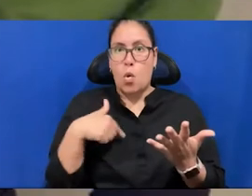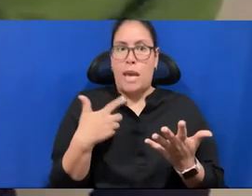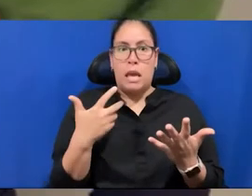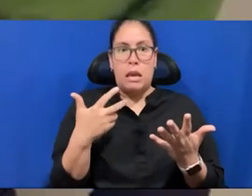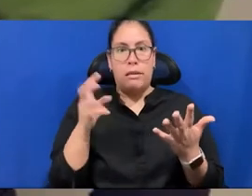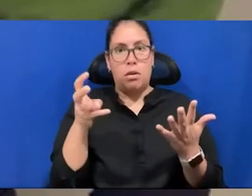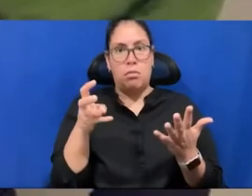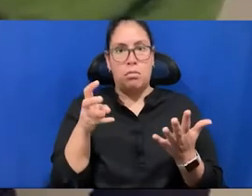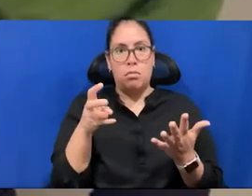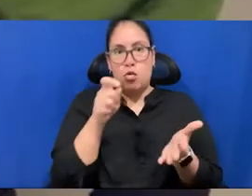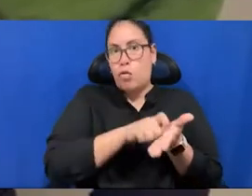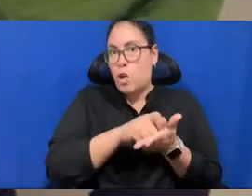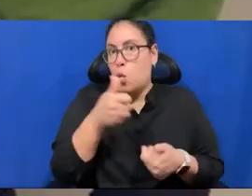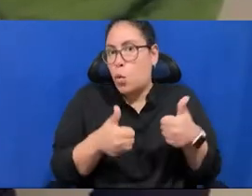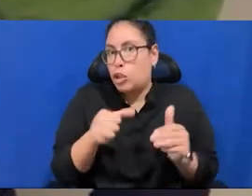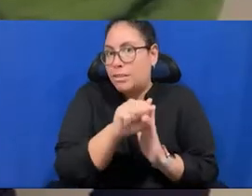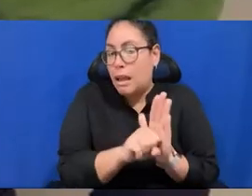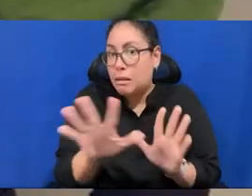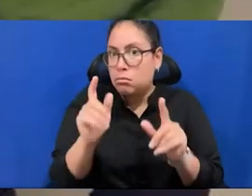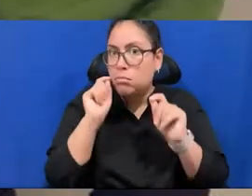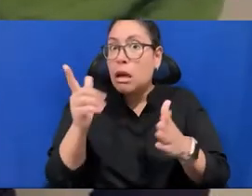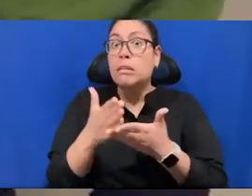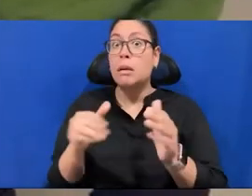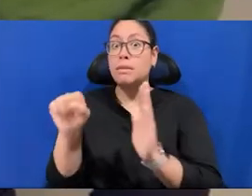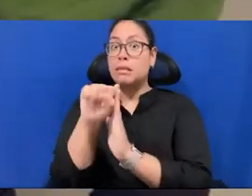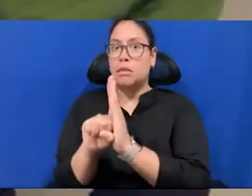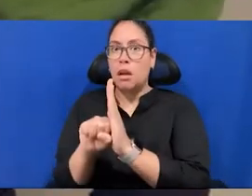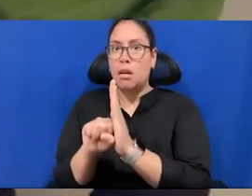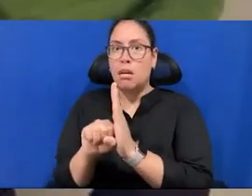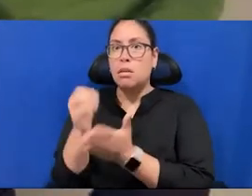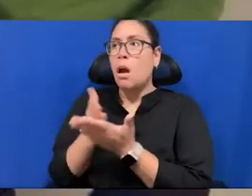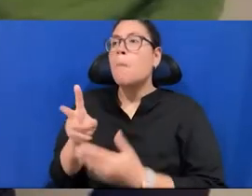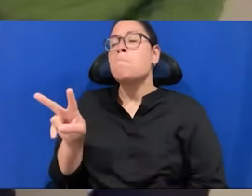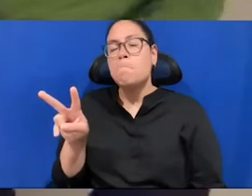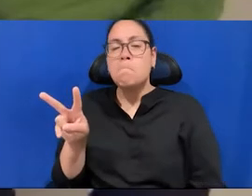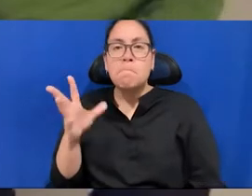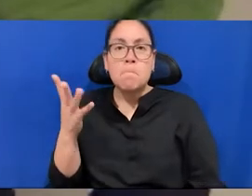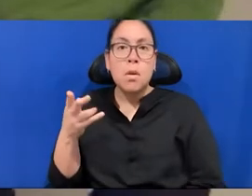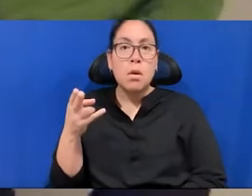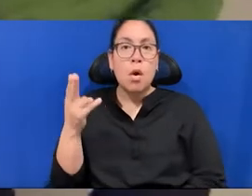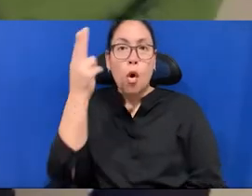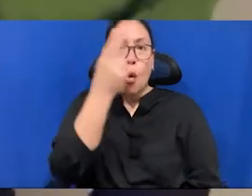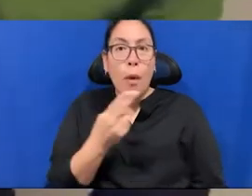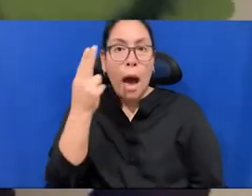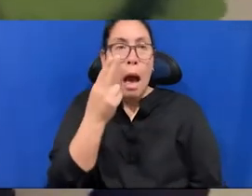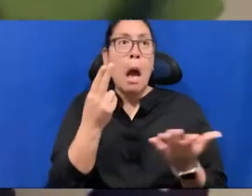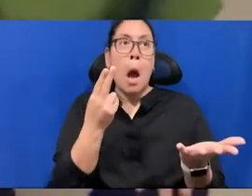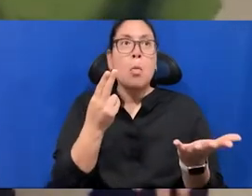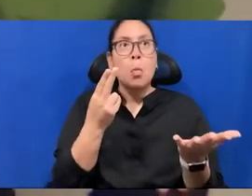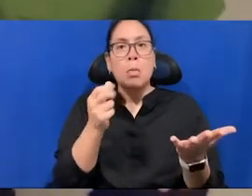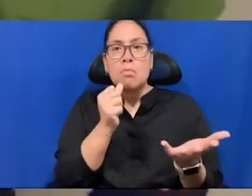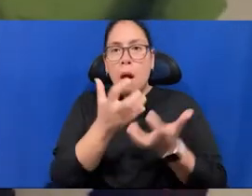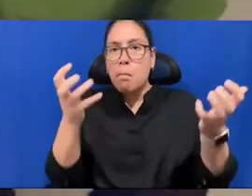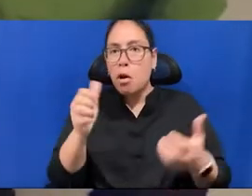very surprising for some, some moments are less surprising Hawaii, not much, uh, air pollution, but Alaska